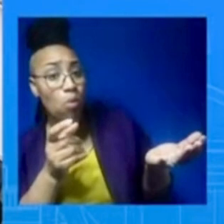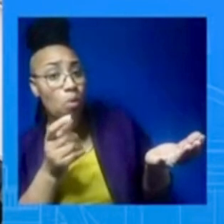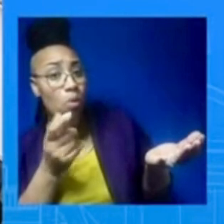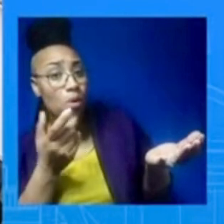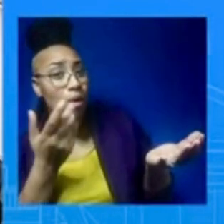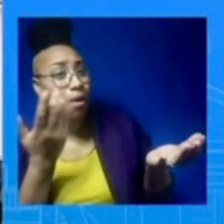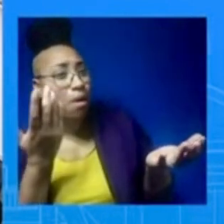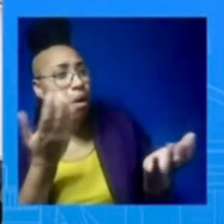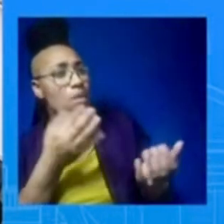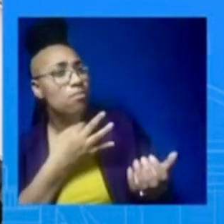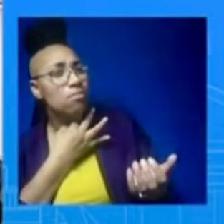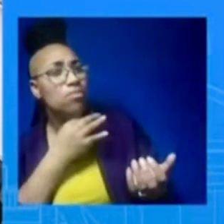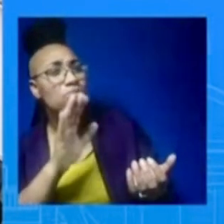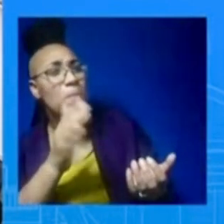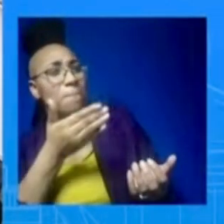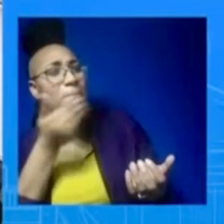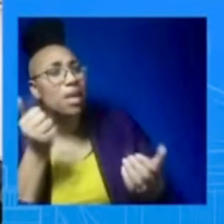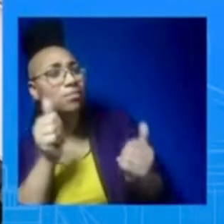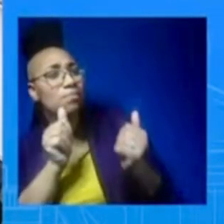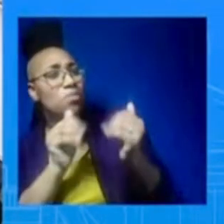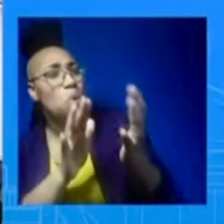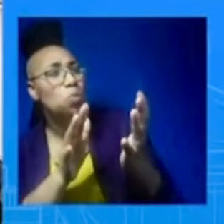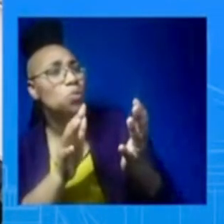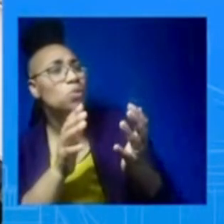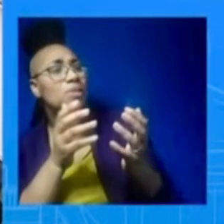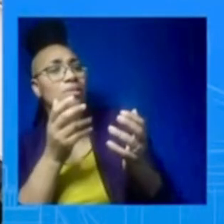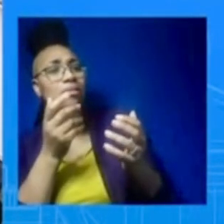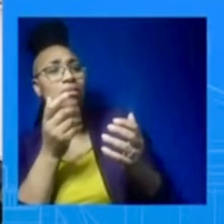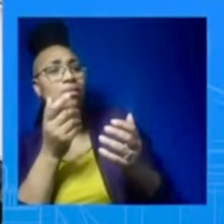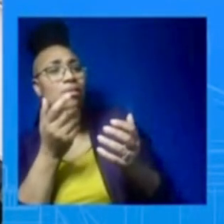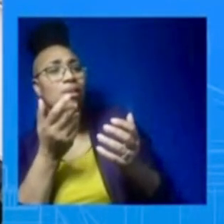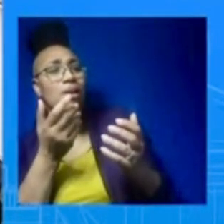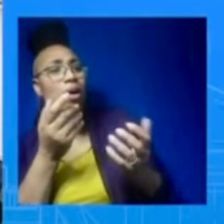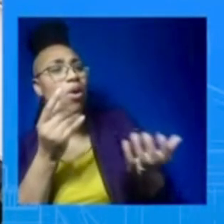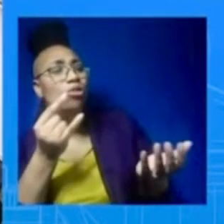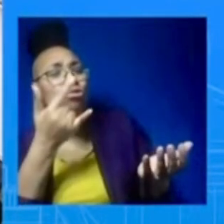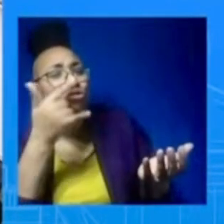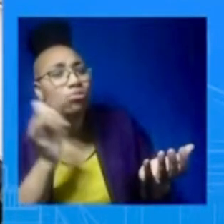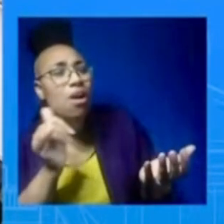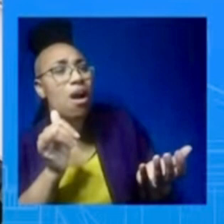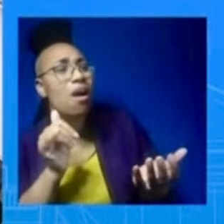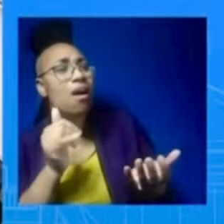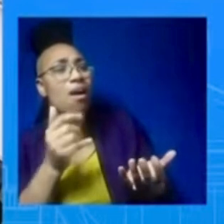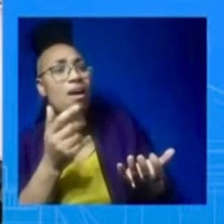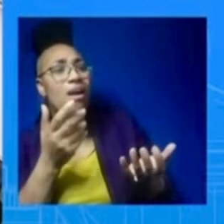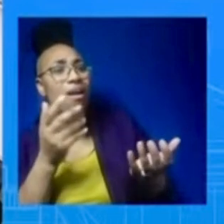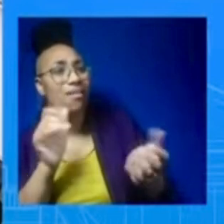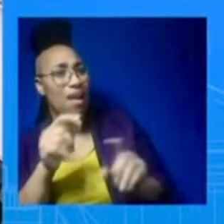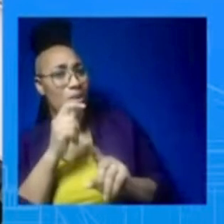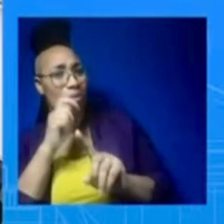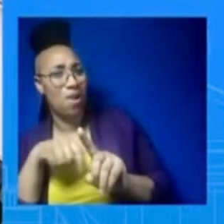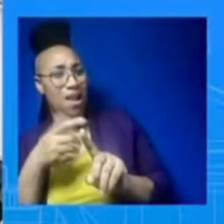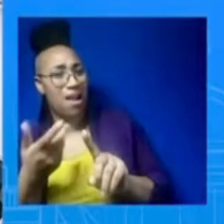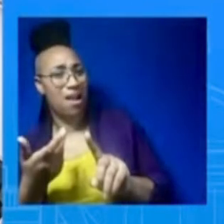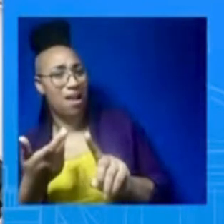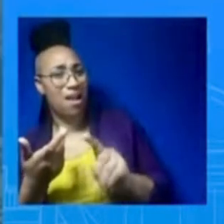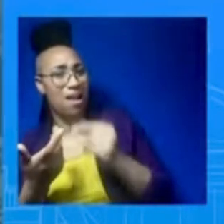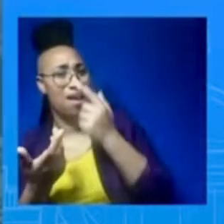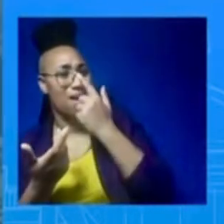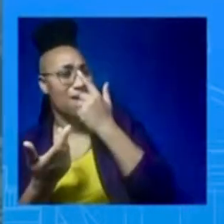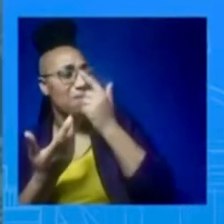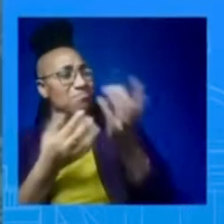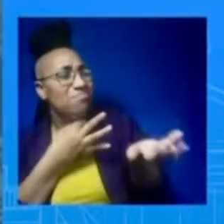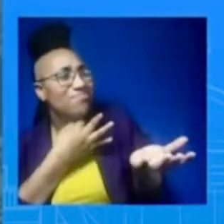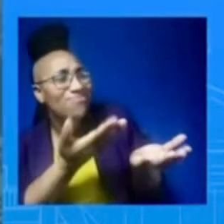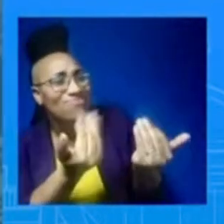idea of what those pathways to peace might look like? Is it even realistic at this point, absent of Putin stopping his aggression? We're working with